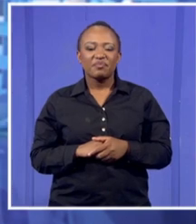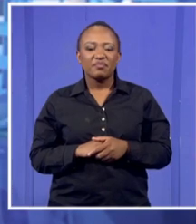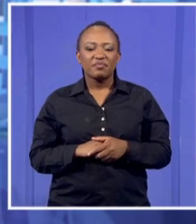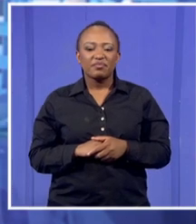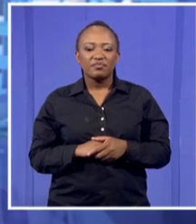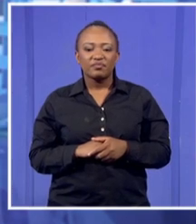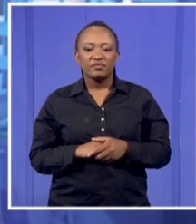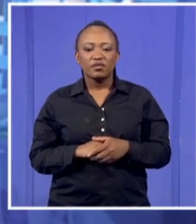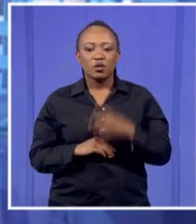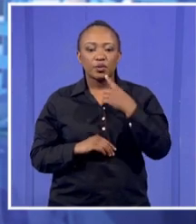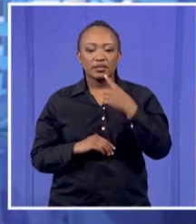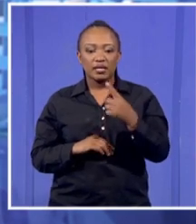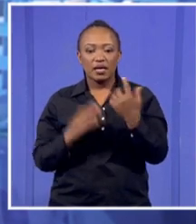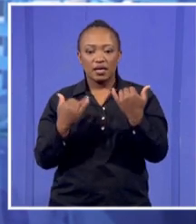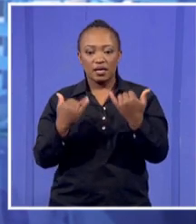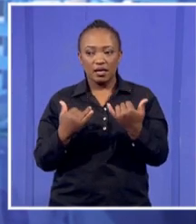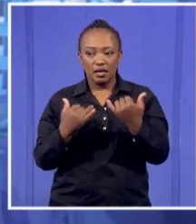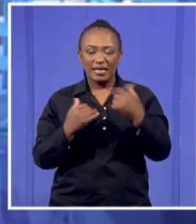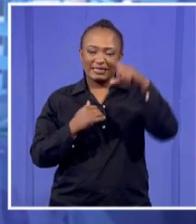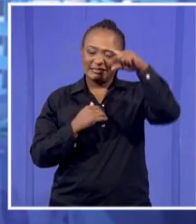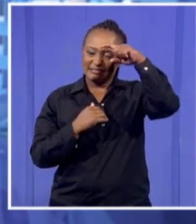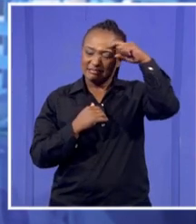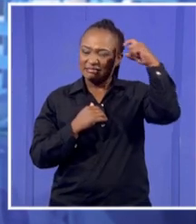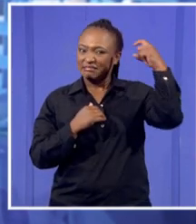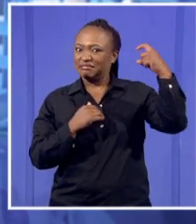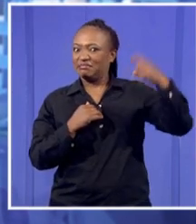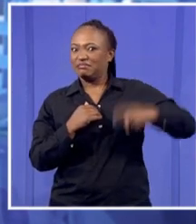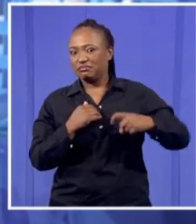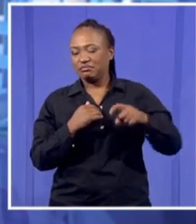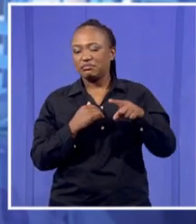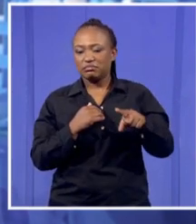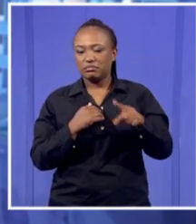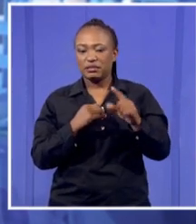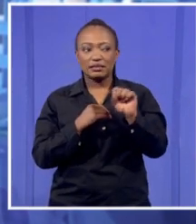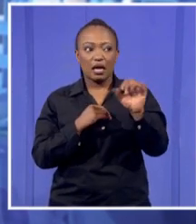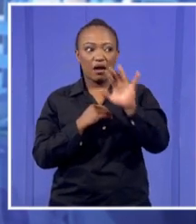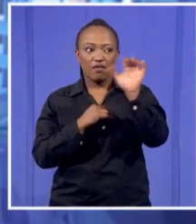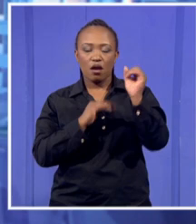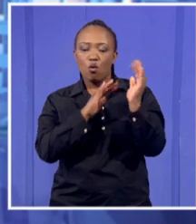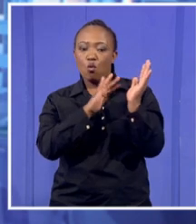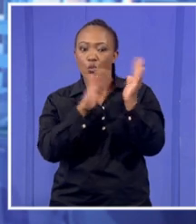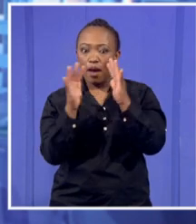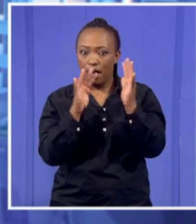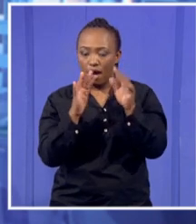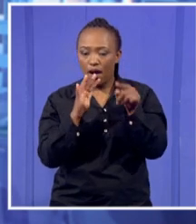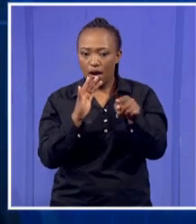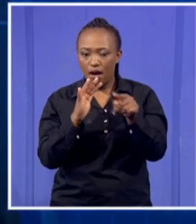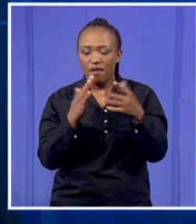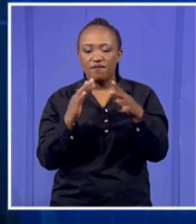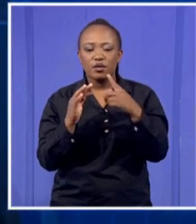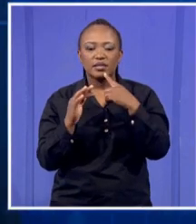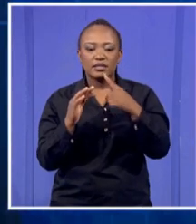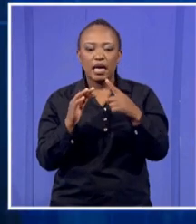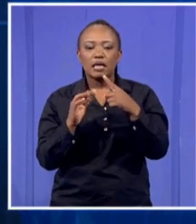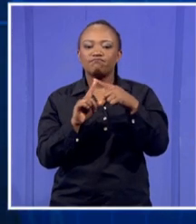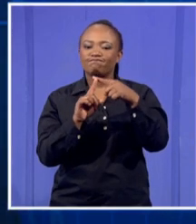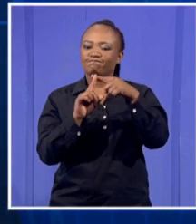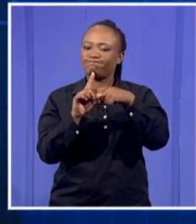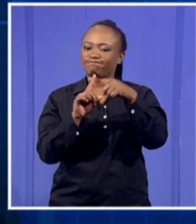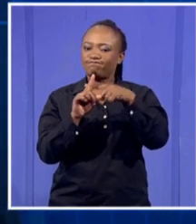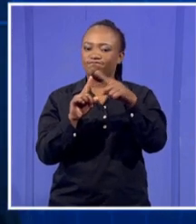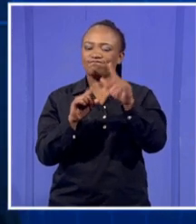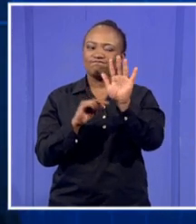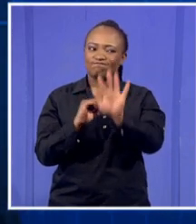a heat wave over South Africa, so the South African Weather Service issues the warnings and the threshold that they work with, we take the